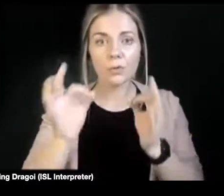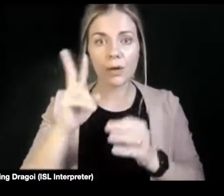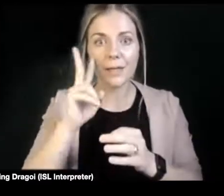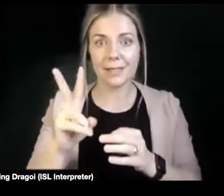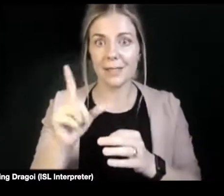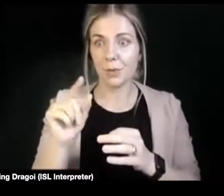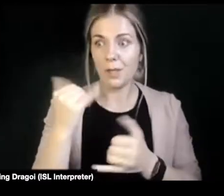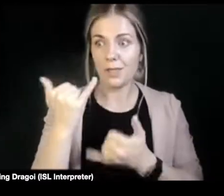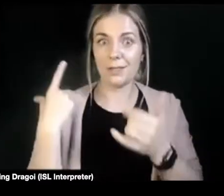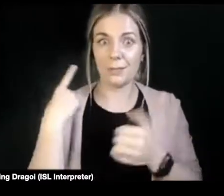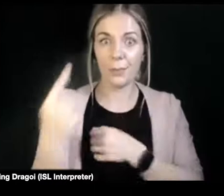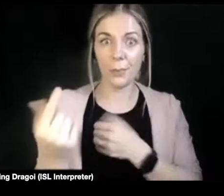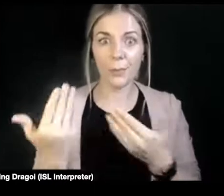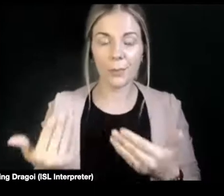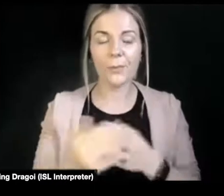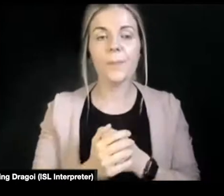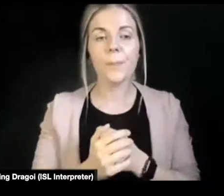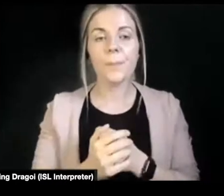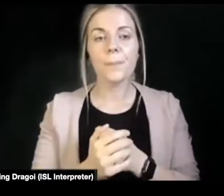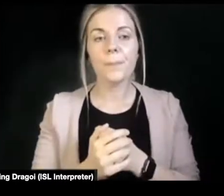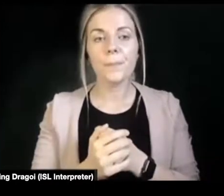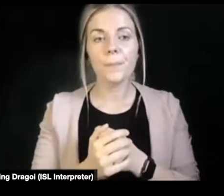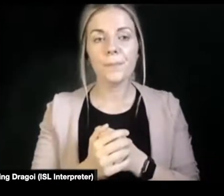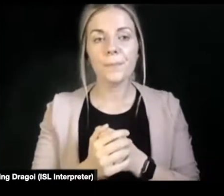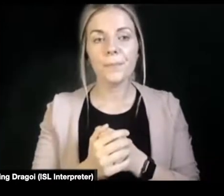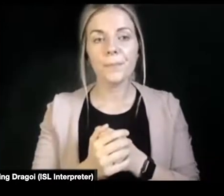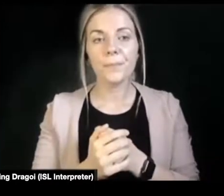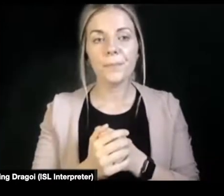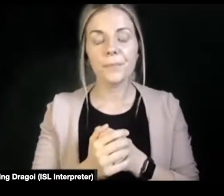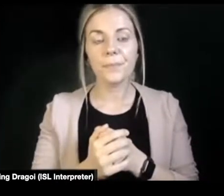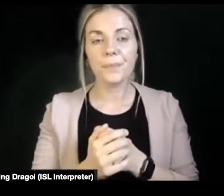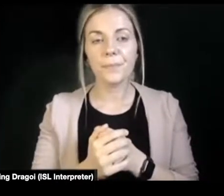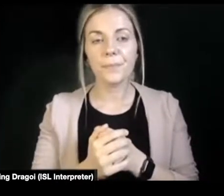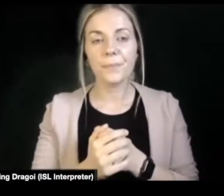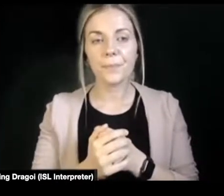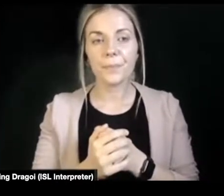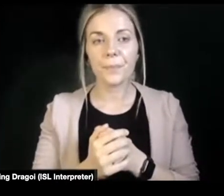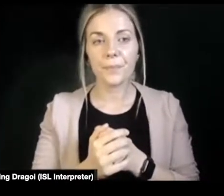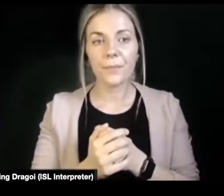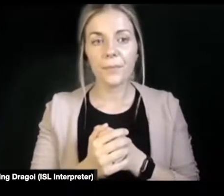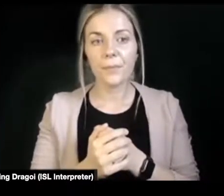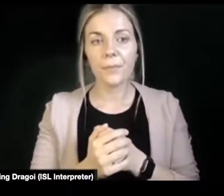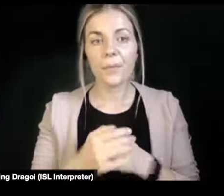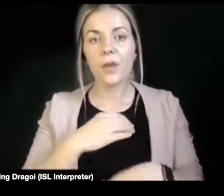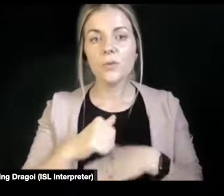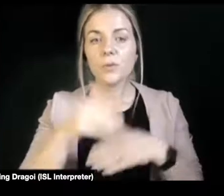years coming to life. And today it's especially about focusing on bringing Article